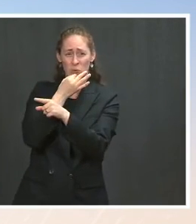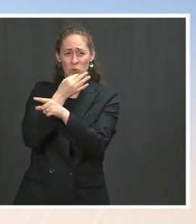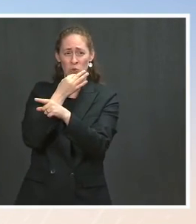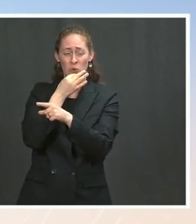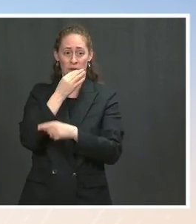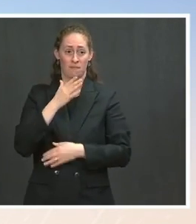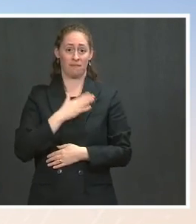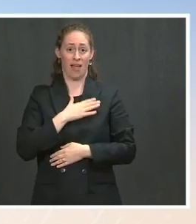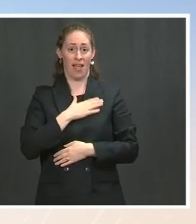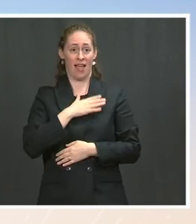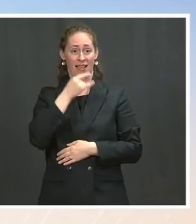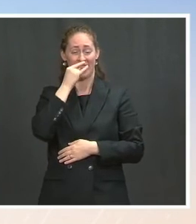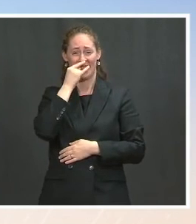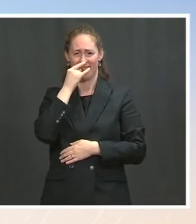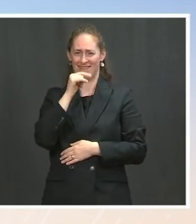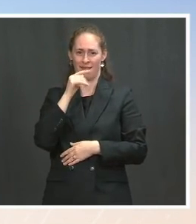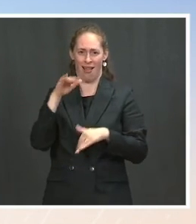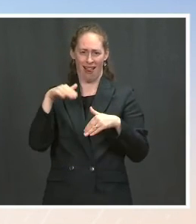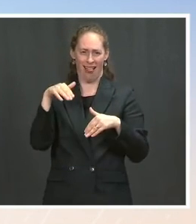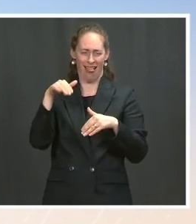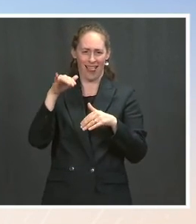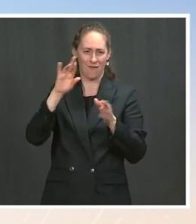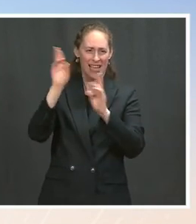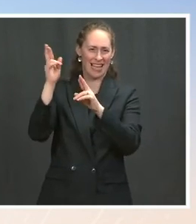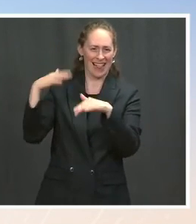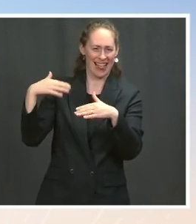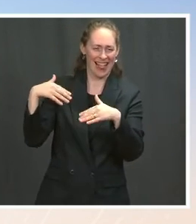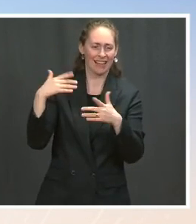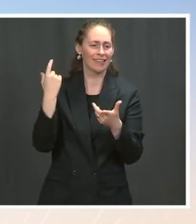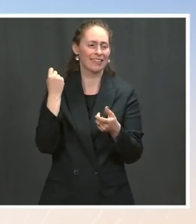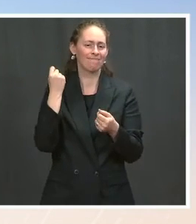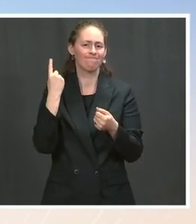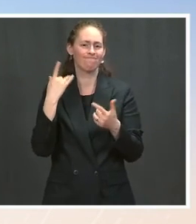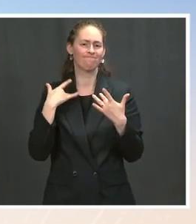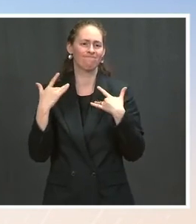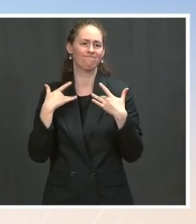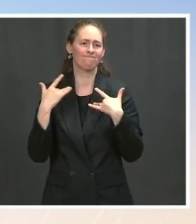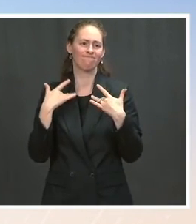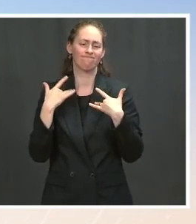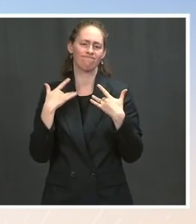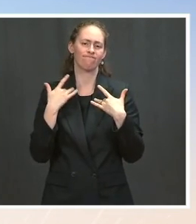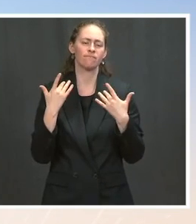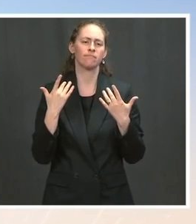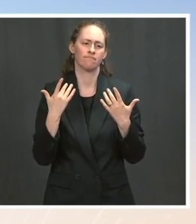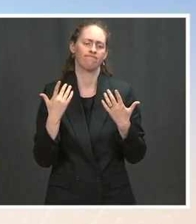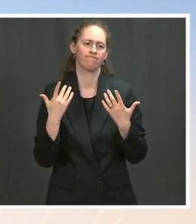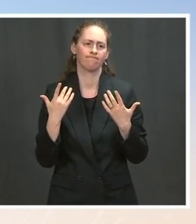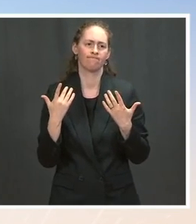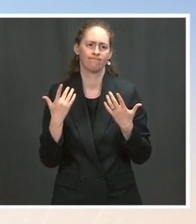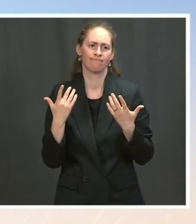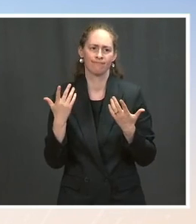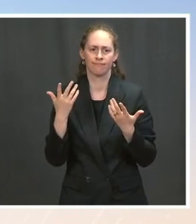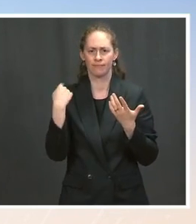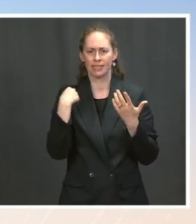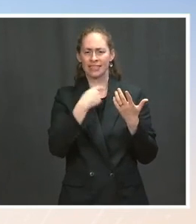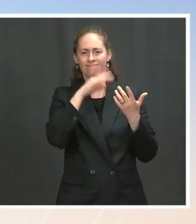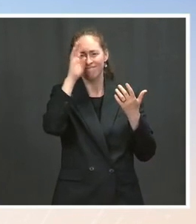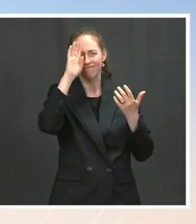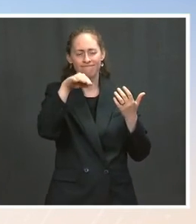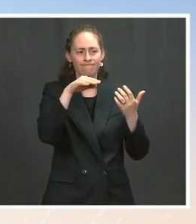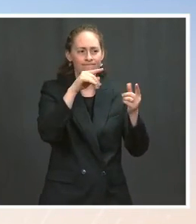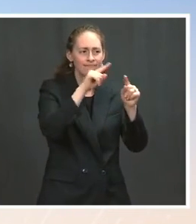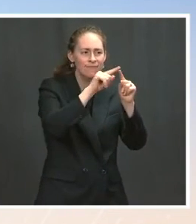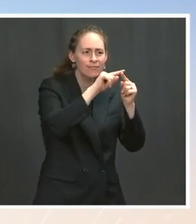relate to and understand that and we will continue to do what we have done with a range of communities across the country where there has been